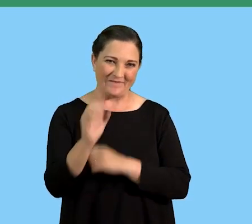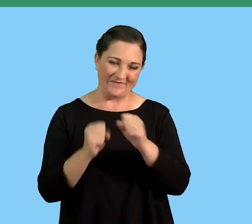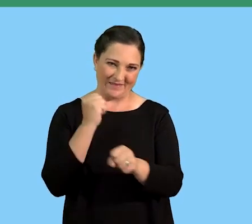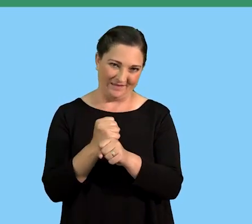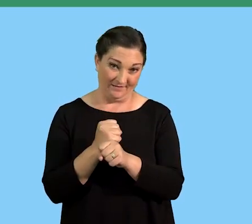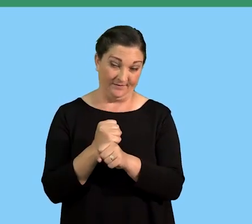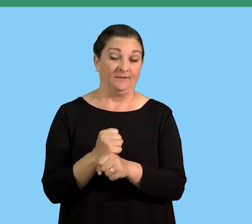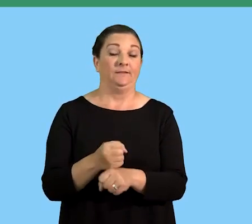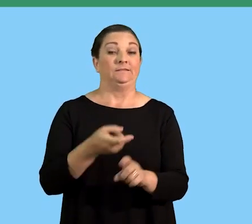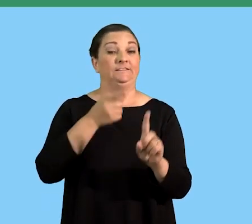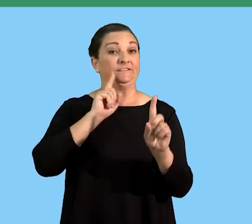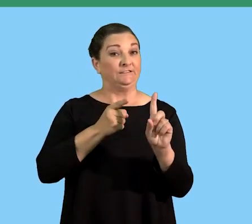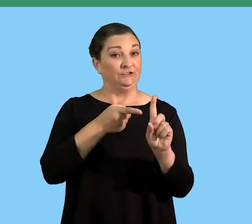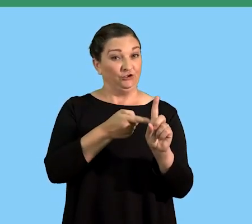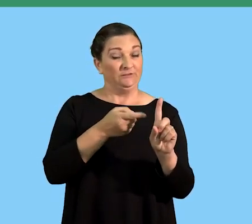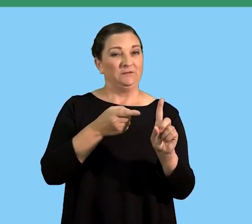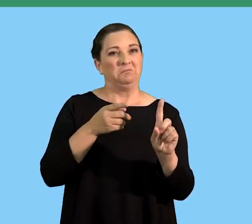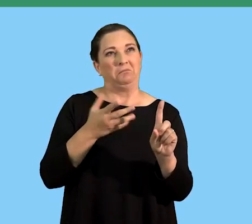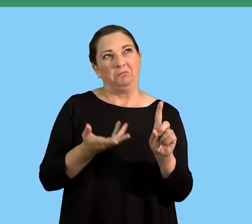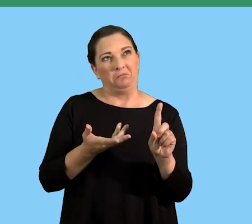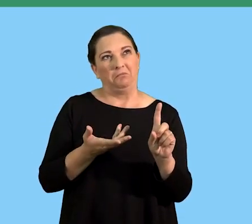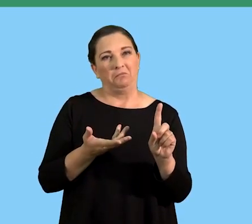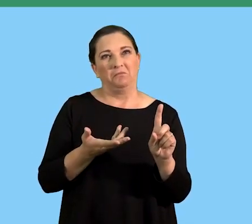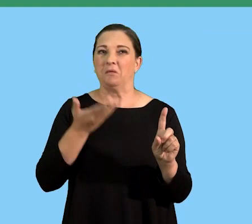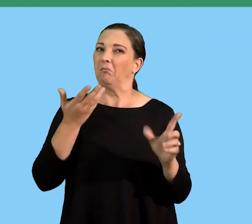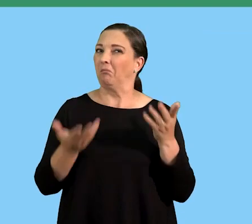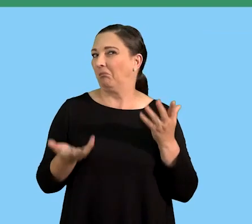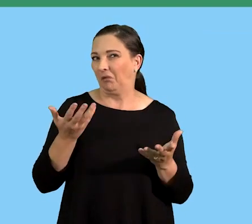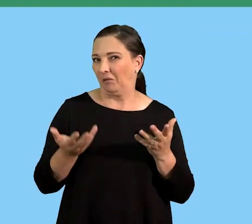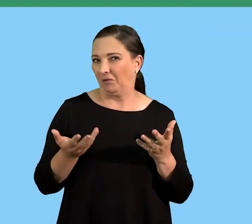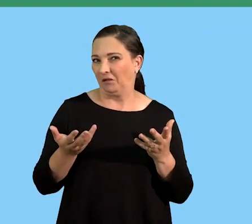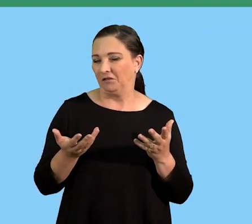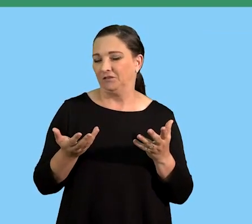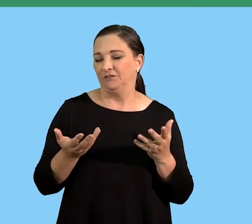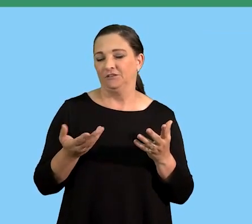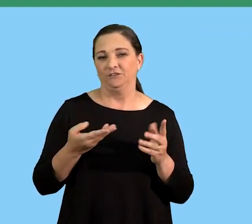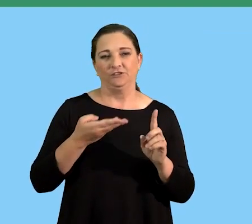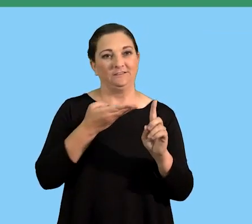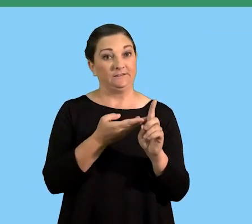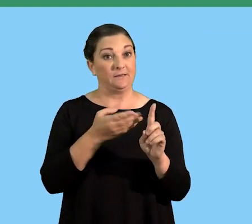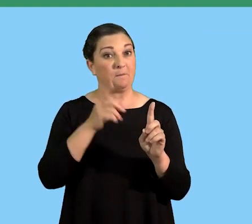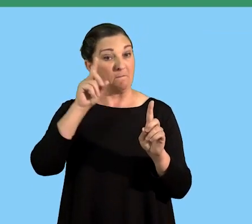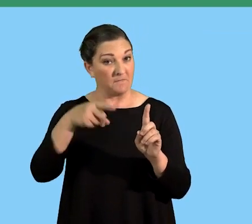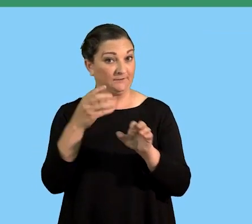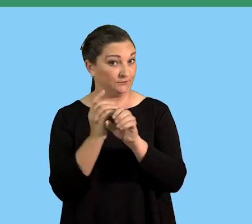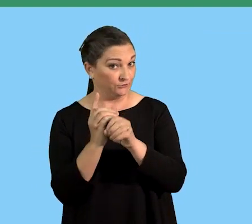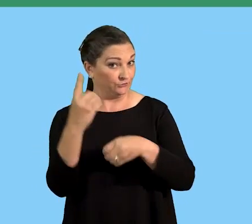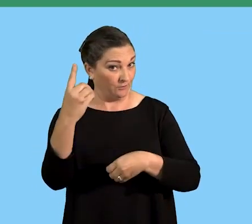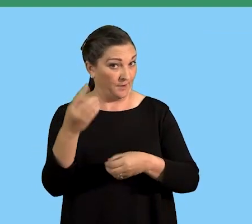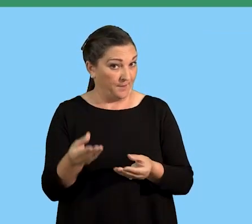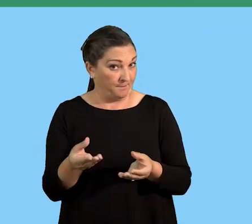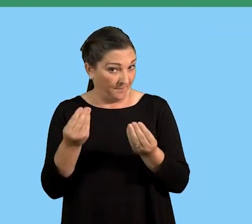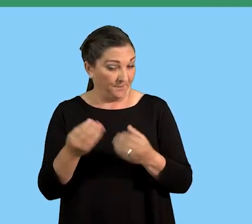experience. And then the teacher maybe must also have